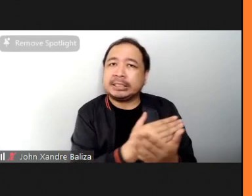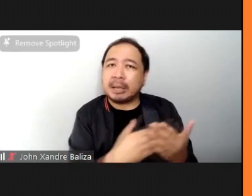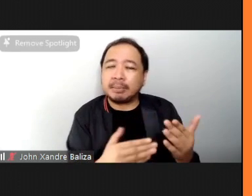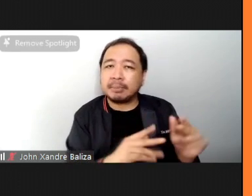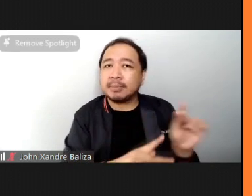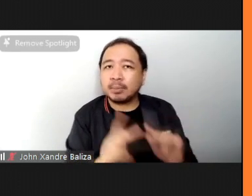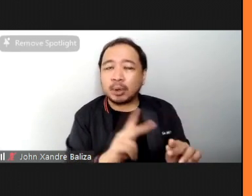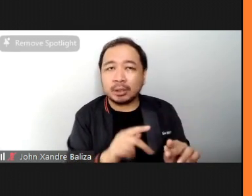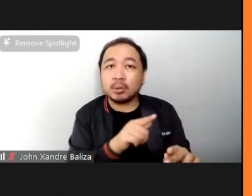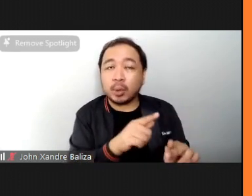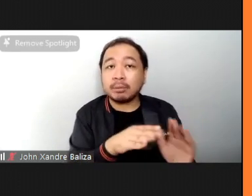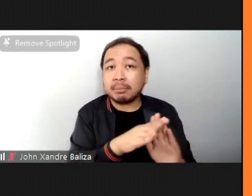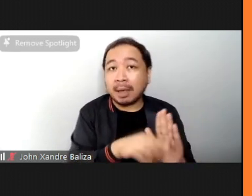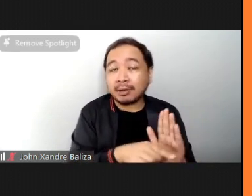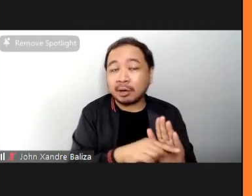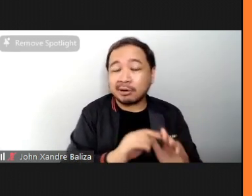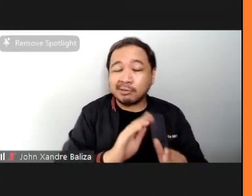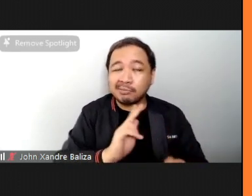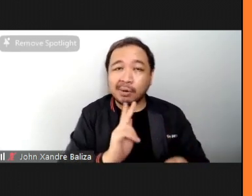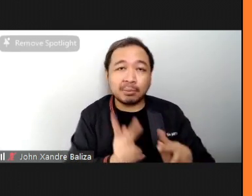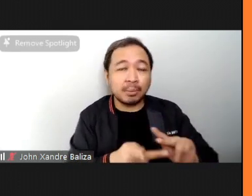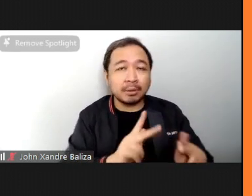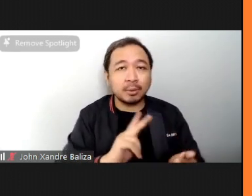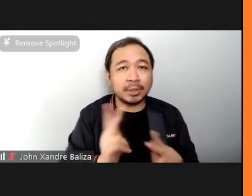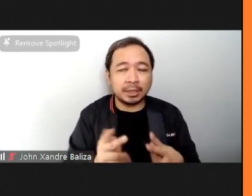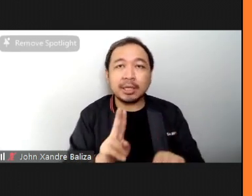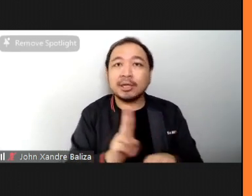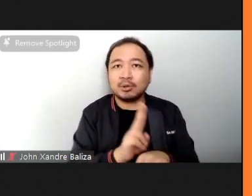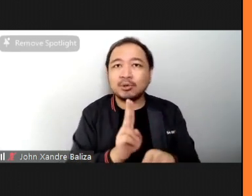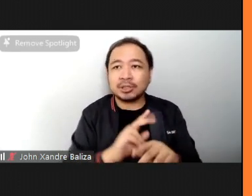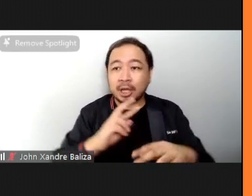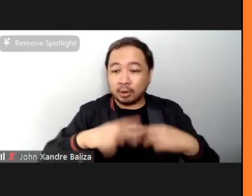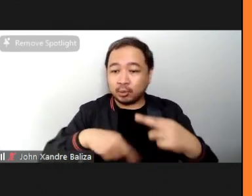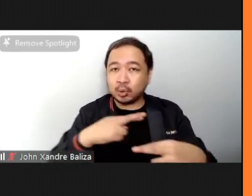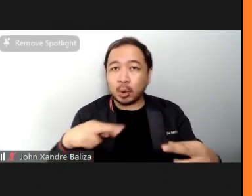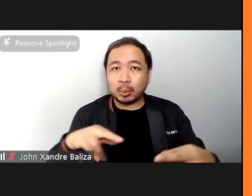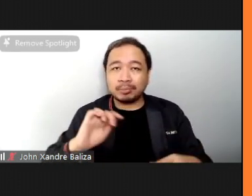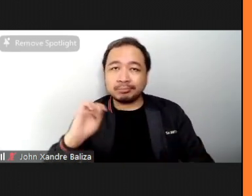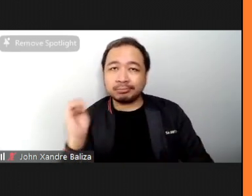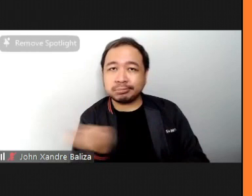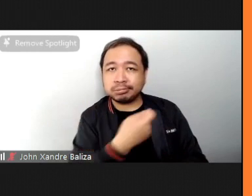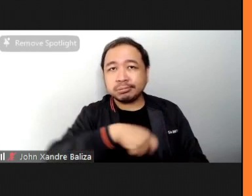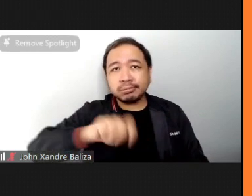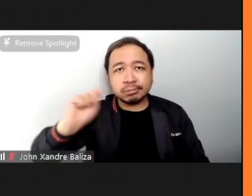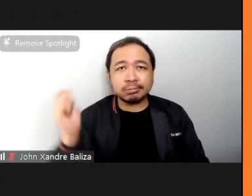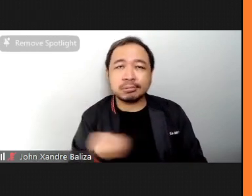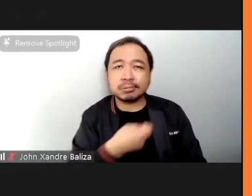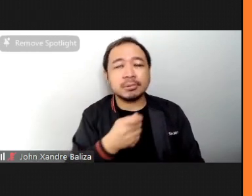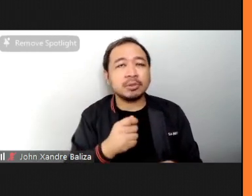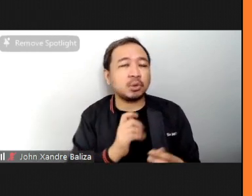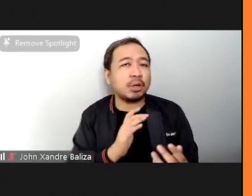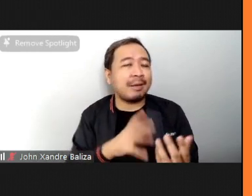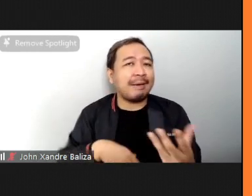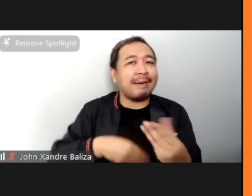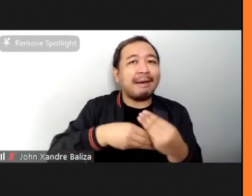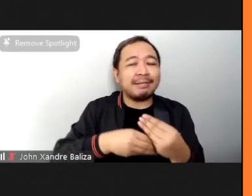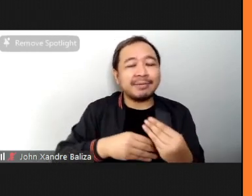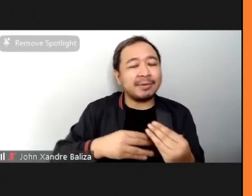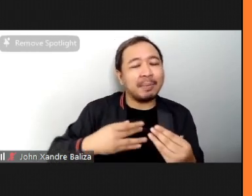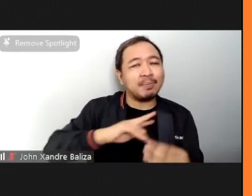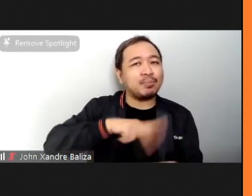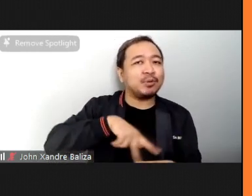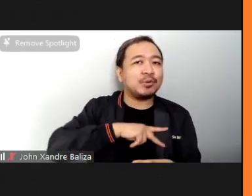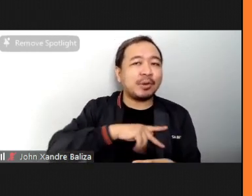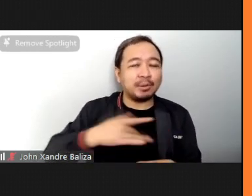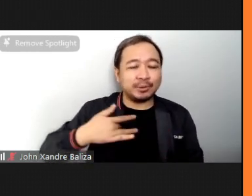who flow like they're using a weapon they really weaponize the rope and have their own personal touch to it some can go really